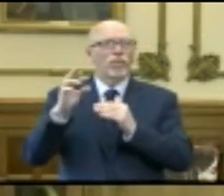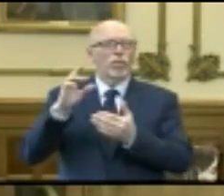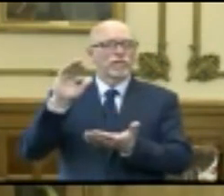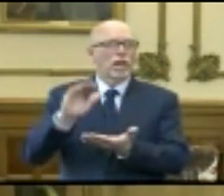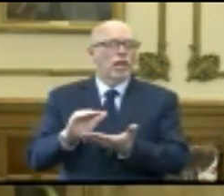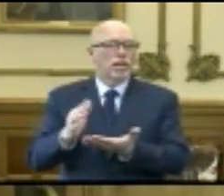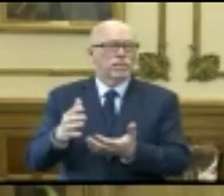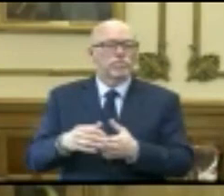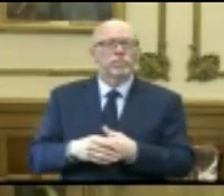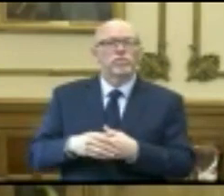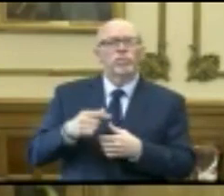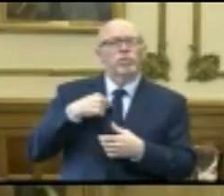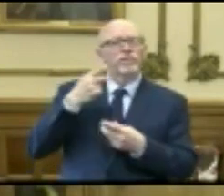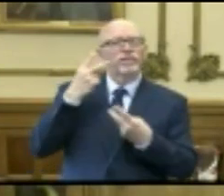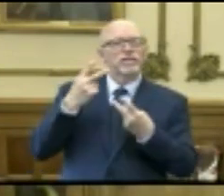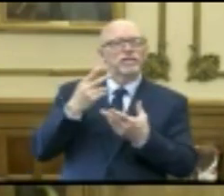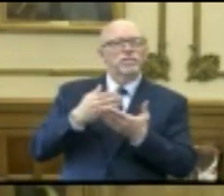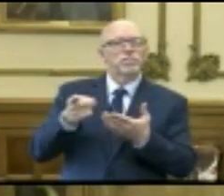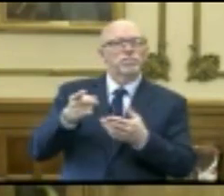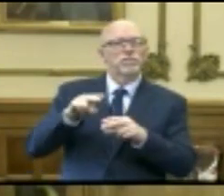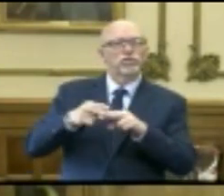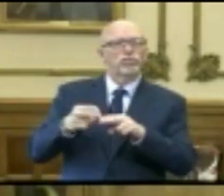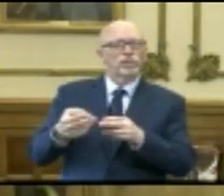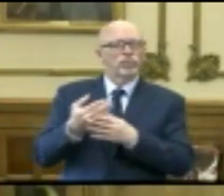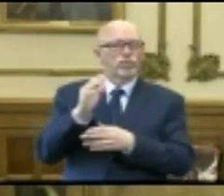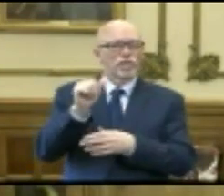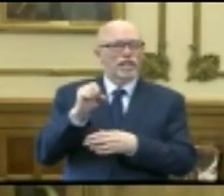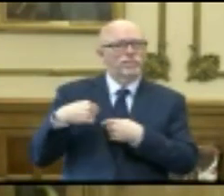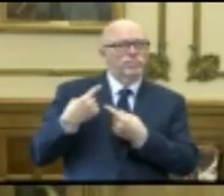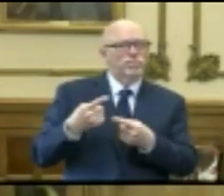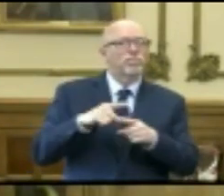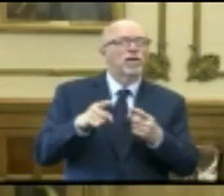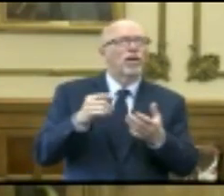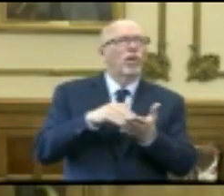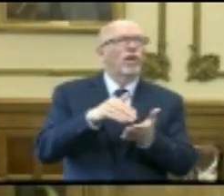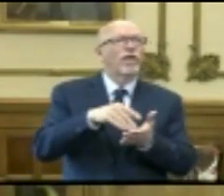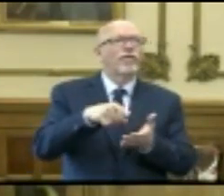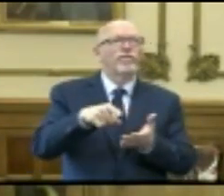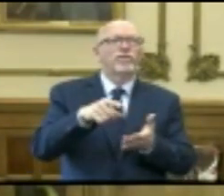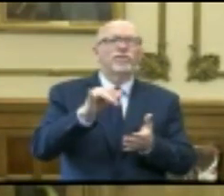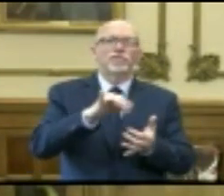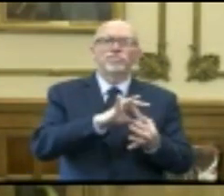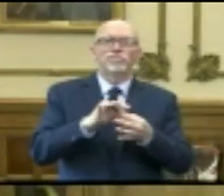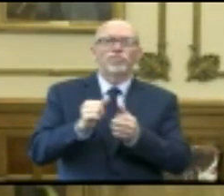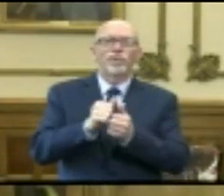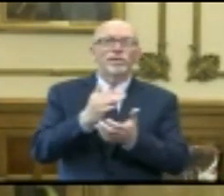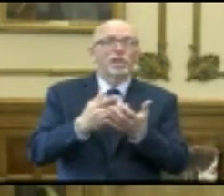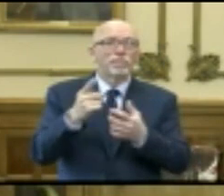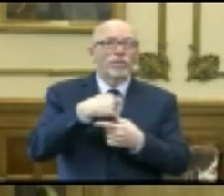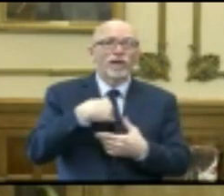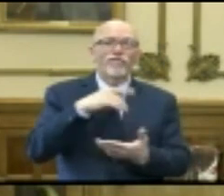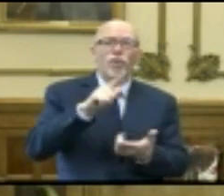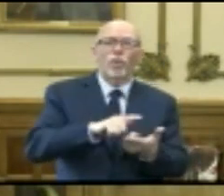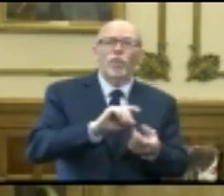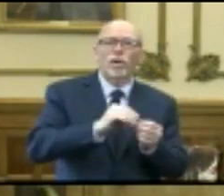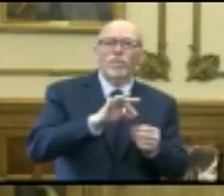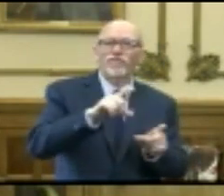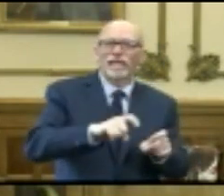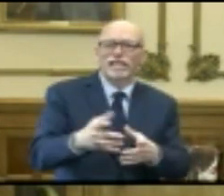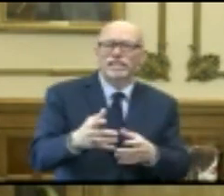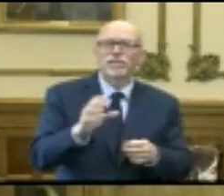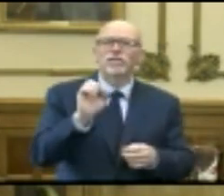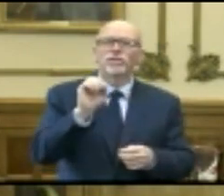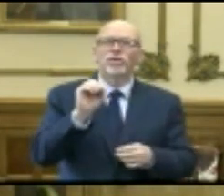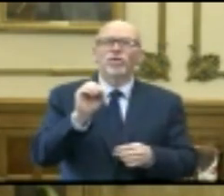decline. We've seen some decreases in new cases in recent days, but a lot of times those have coincided with days where we've had a low number of test process. So,